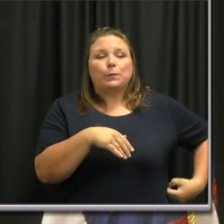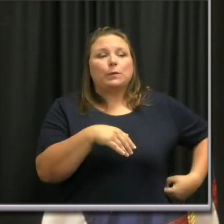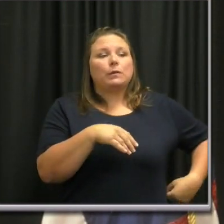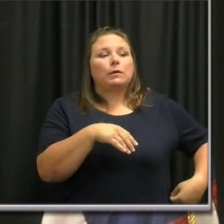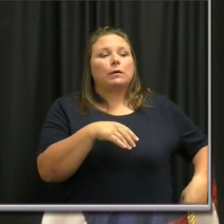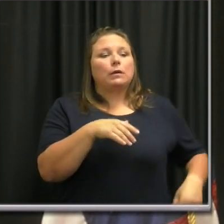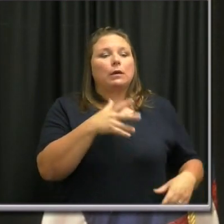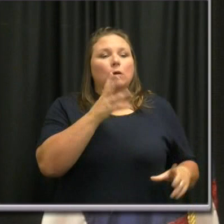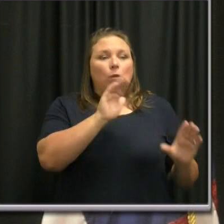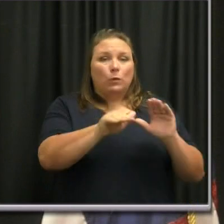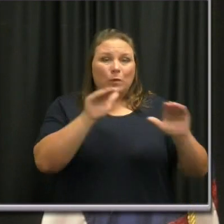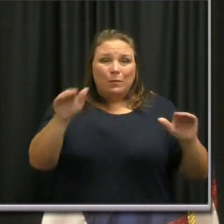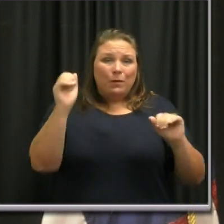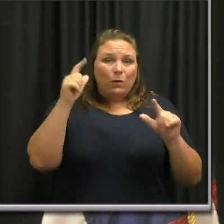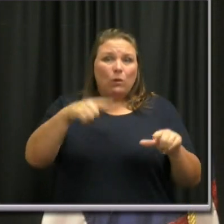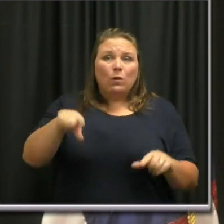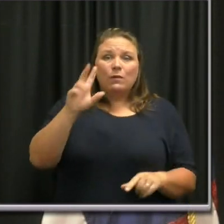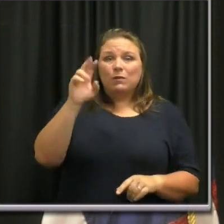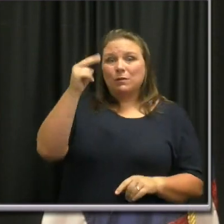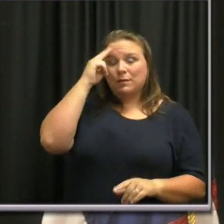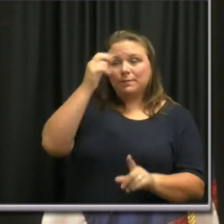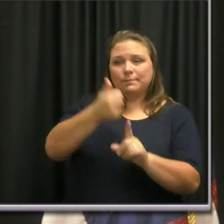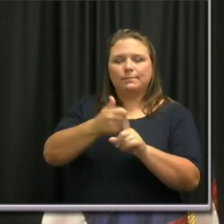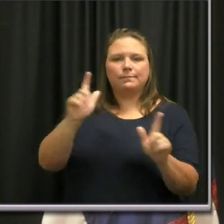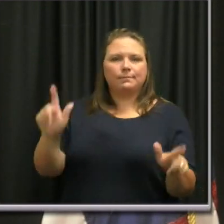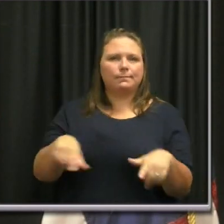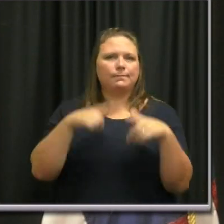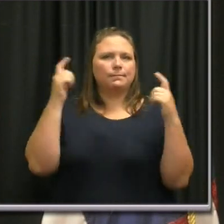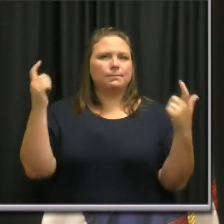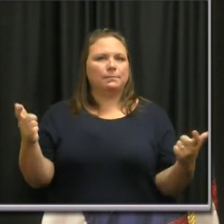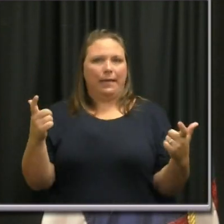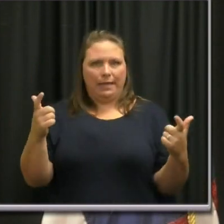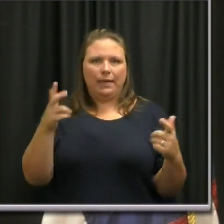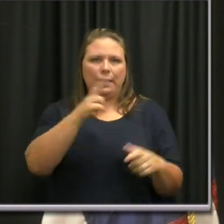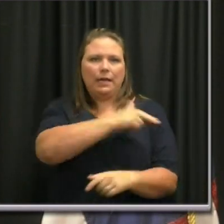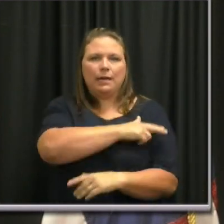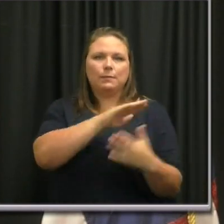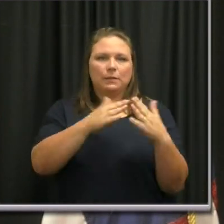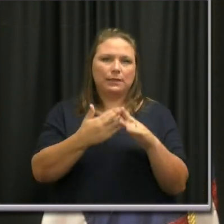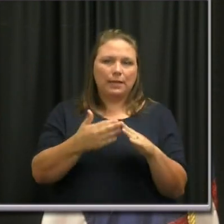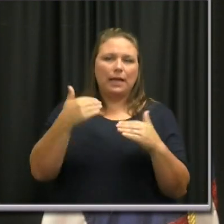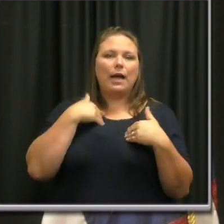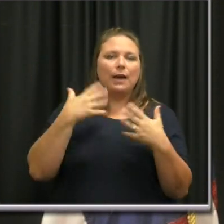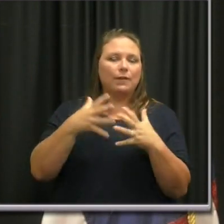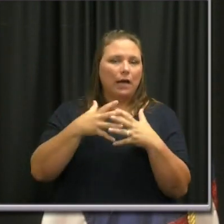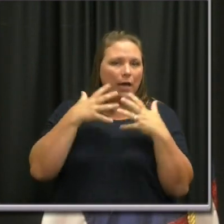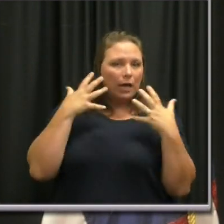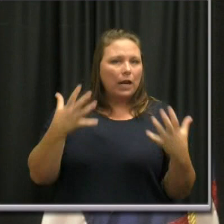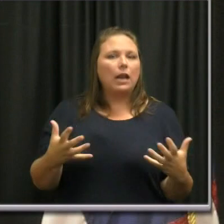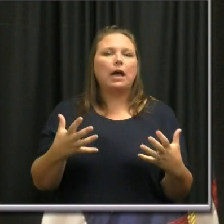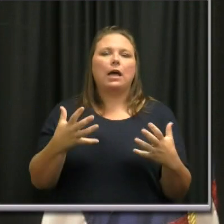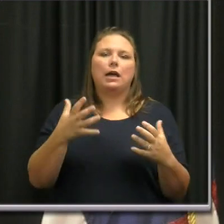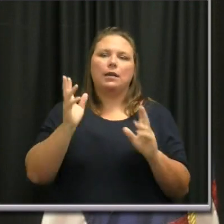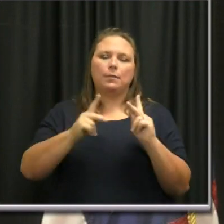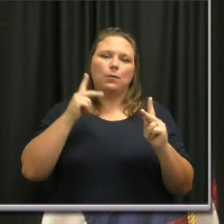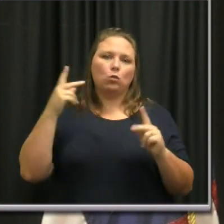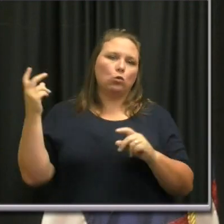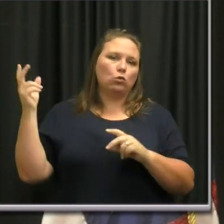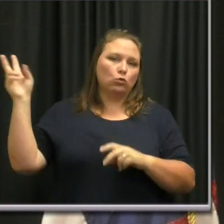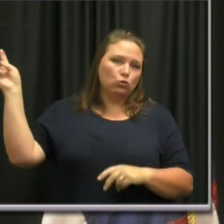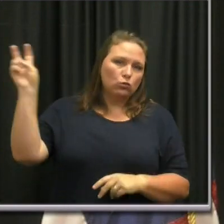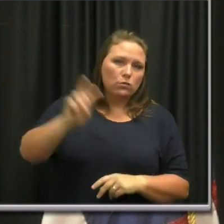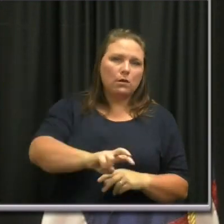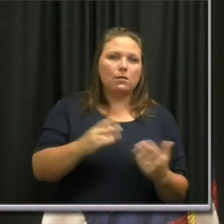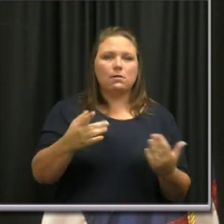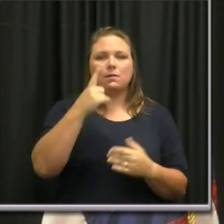I want to remind everyone, Nashville is a, is a big, um, hospital city. We provide a lot of tertiary and quantity care. Um, that ICU